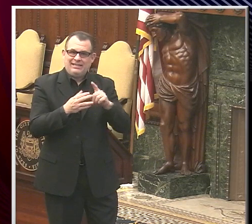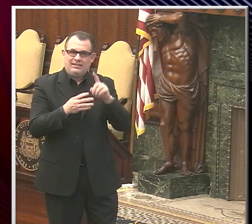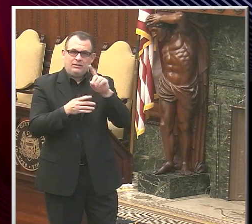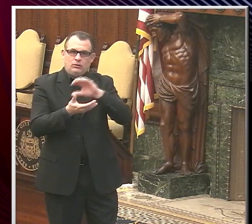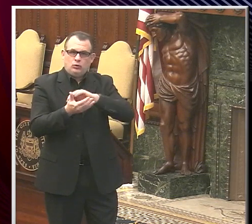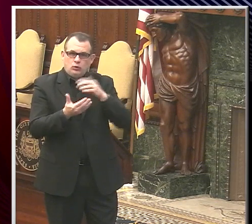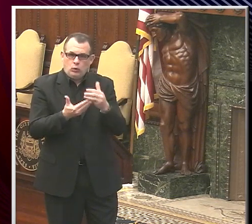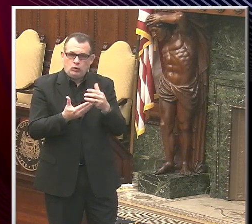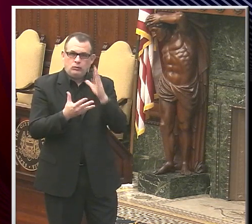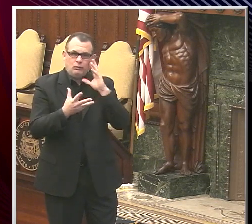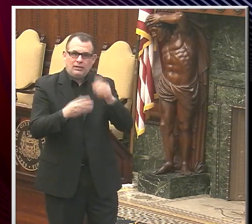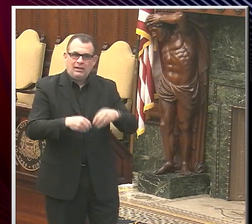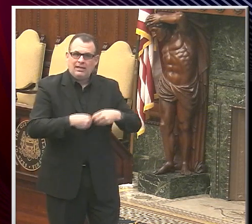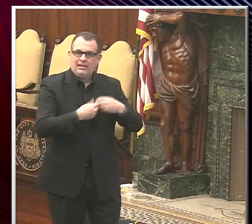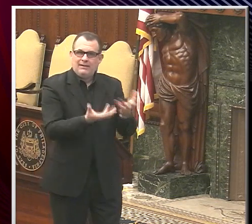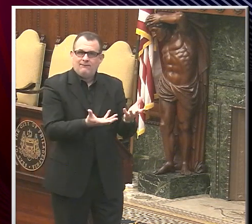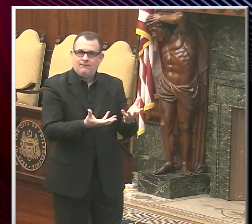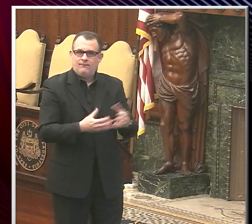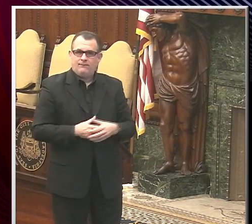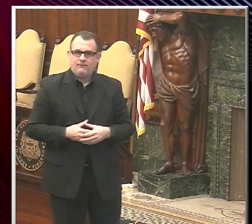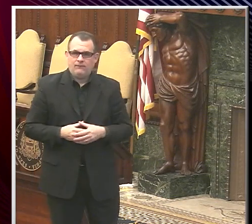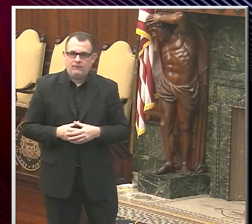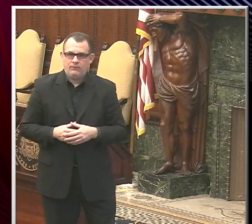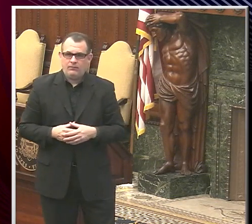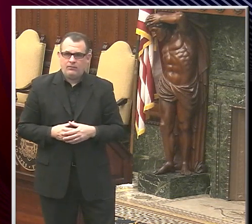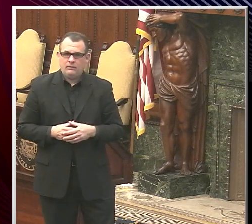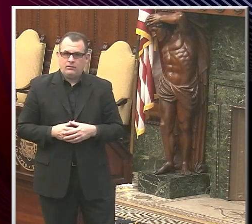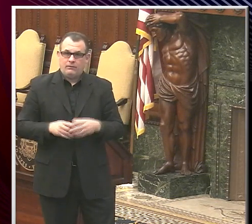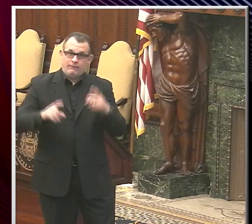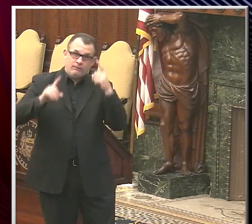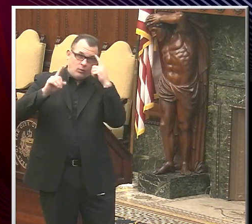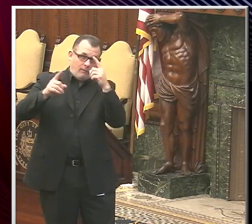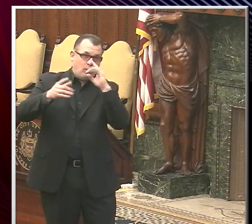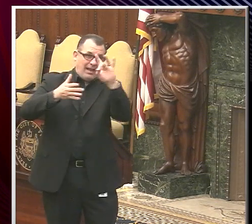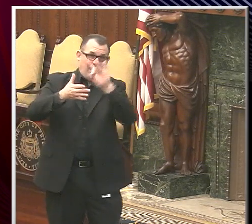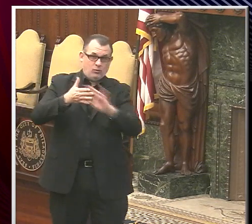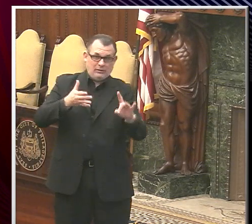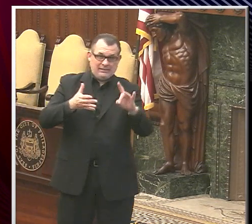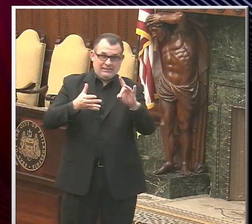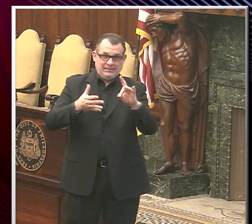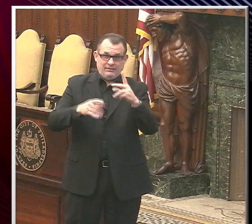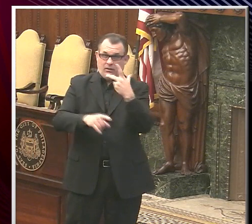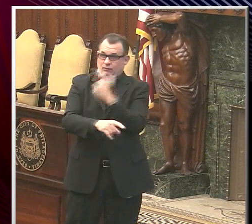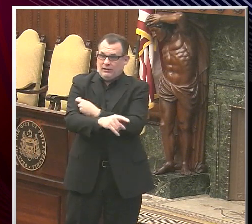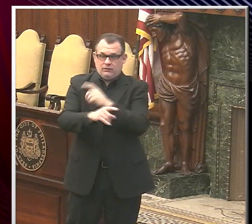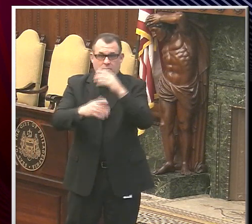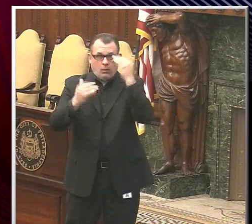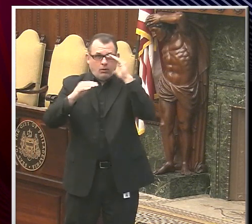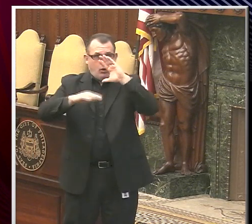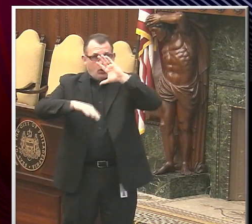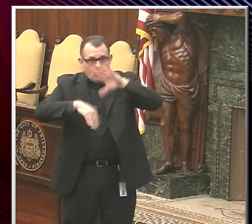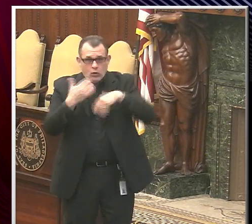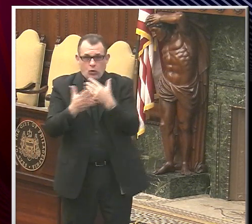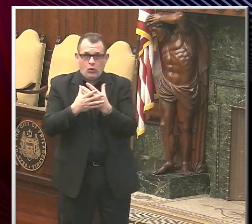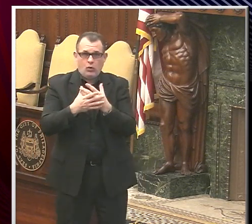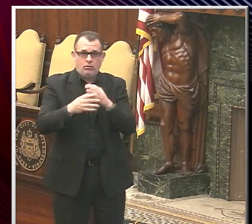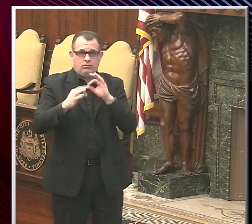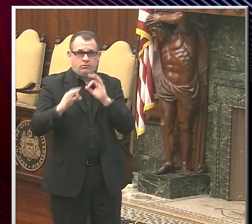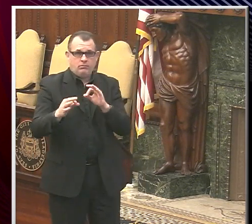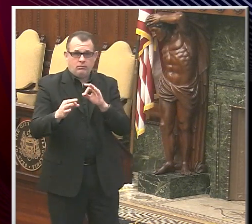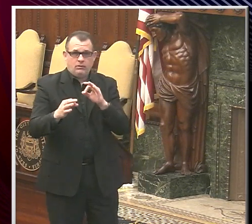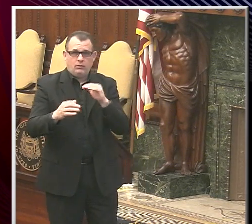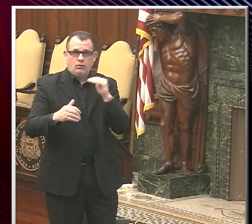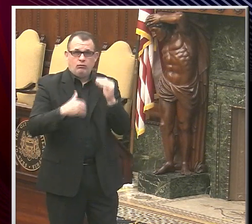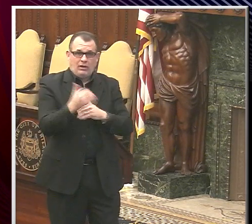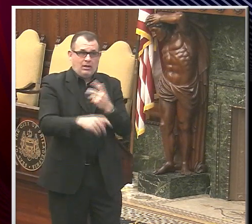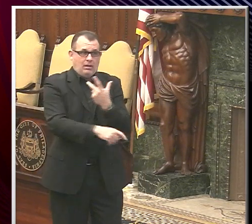effort? And sort of given the eight-week goal timeline that you laid out, sort of what the ideal pace of weekly vaccination